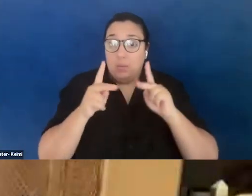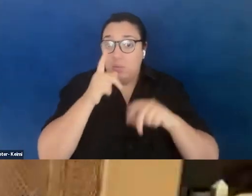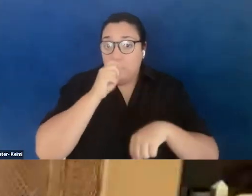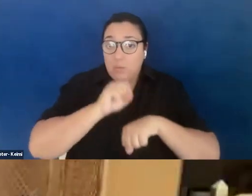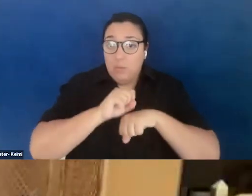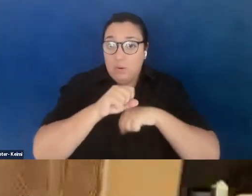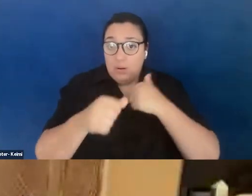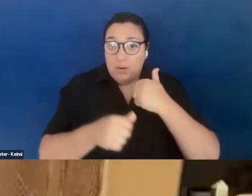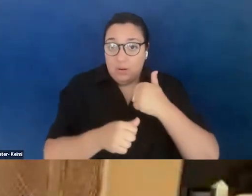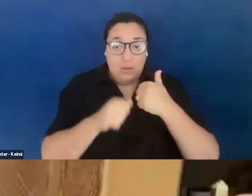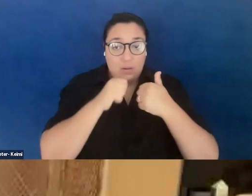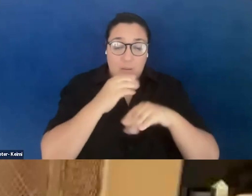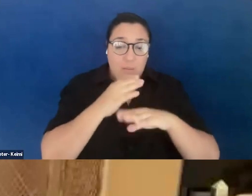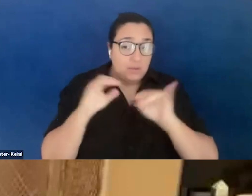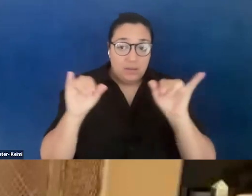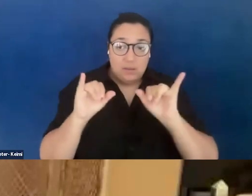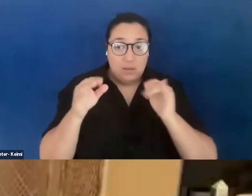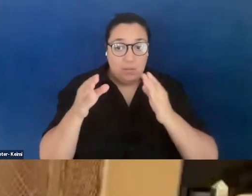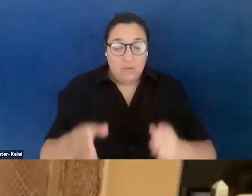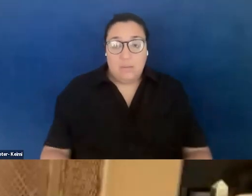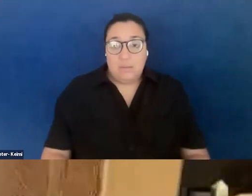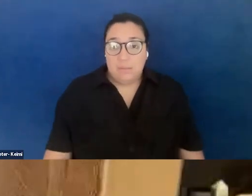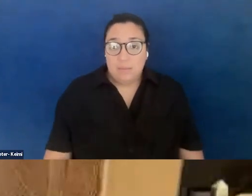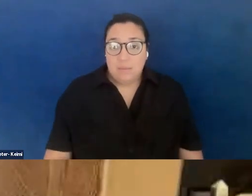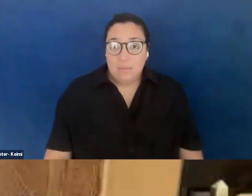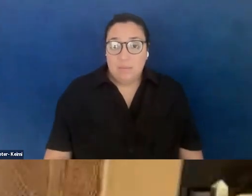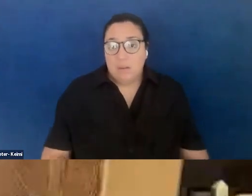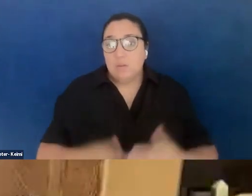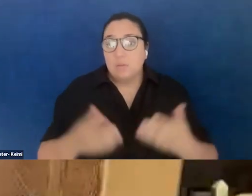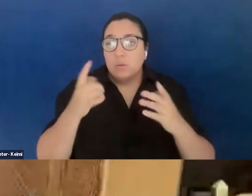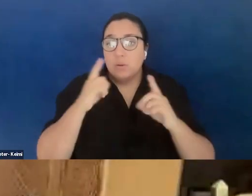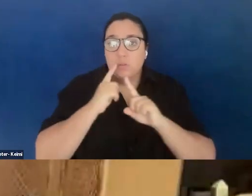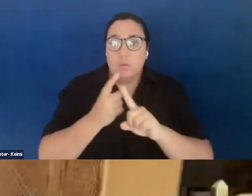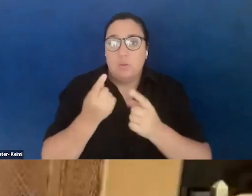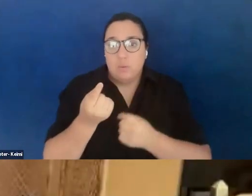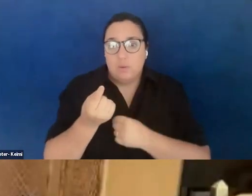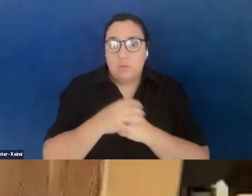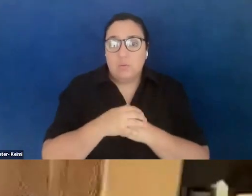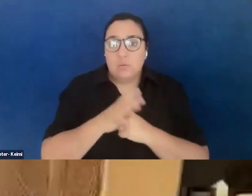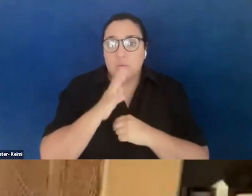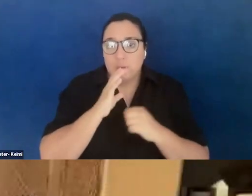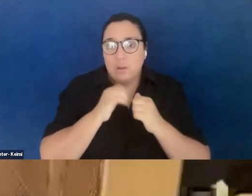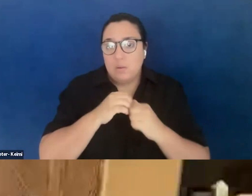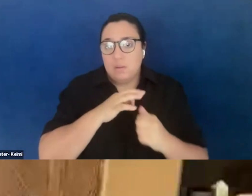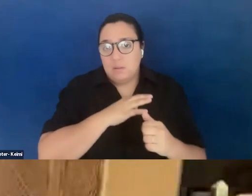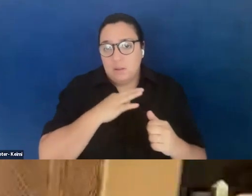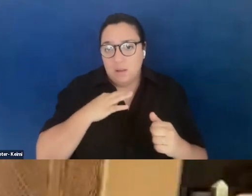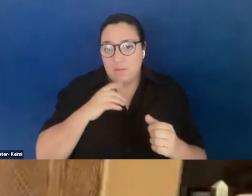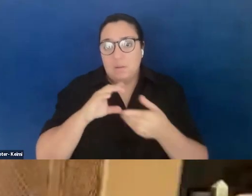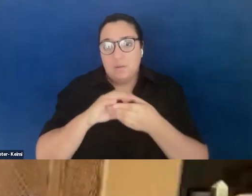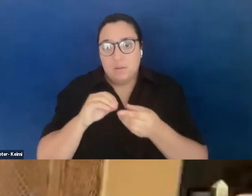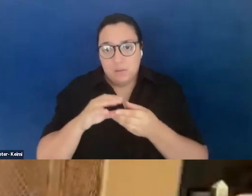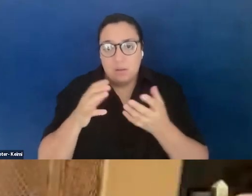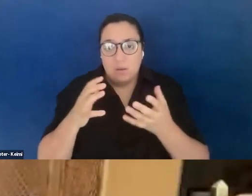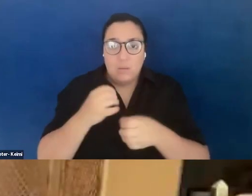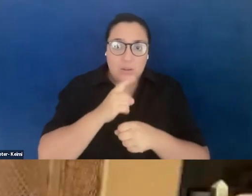centro is protected in the same way, right? So what is the role that we do? And so I, you know, remember talking to my staff and saying, like, I want to make sure we want, I want to